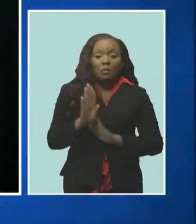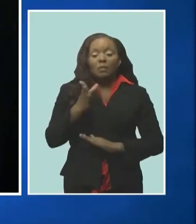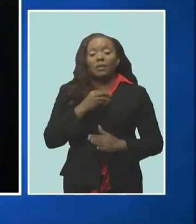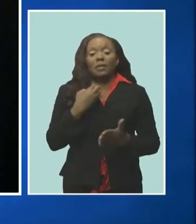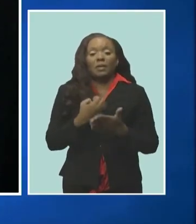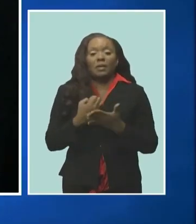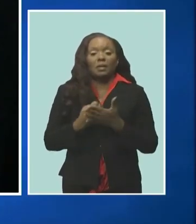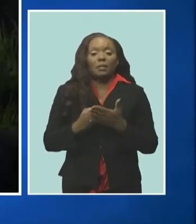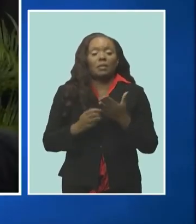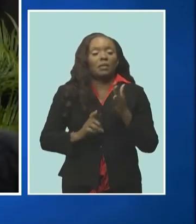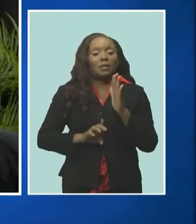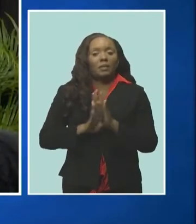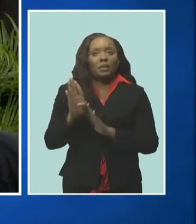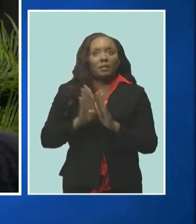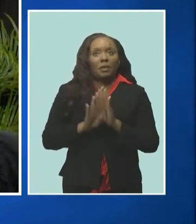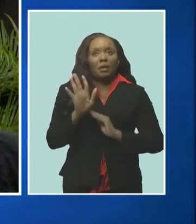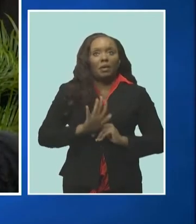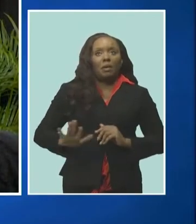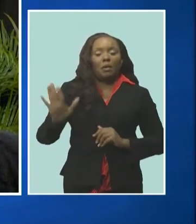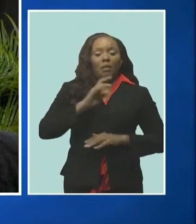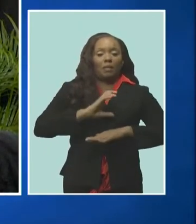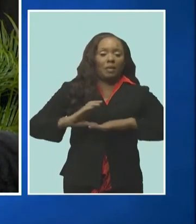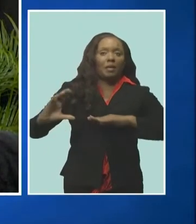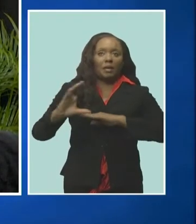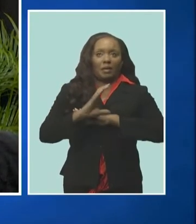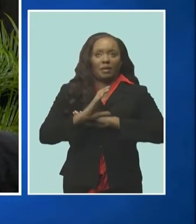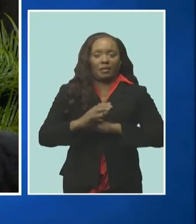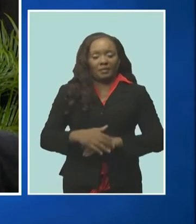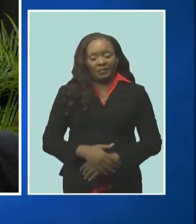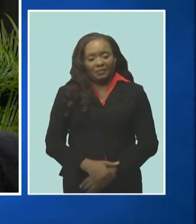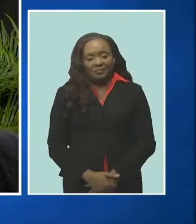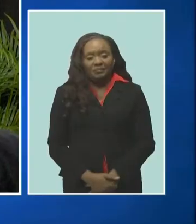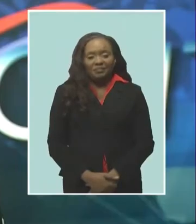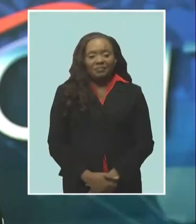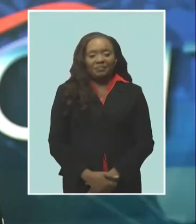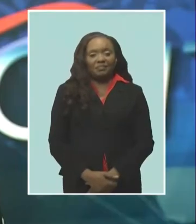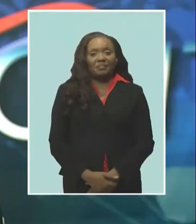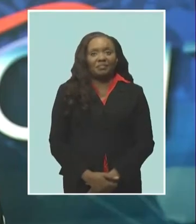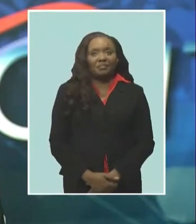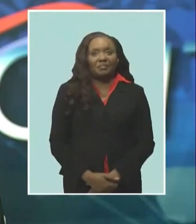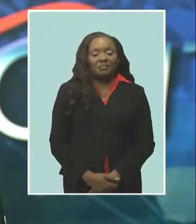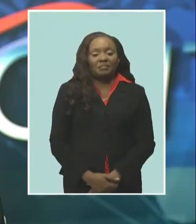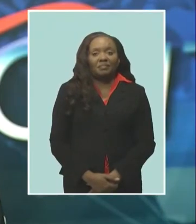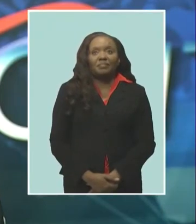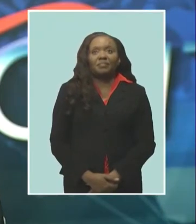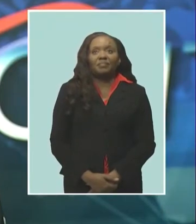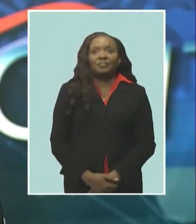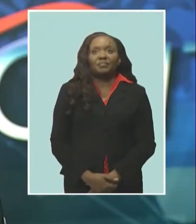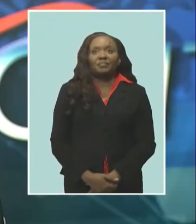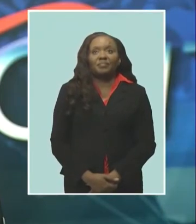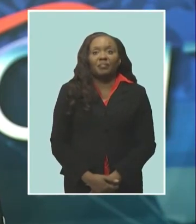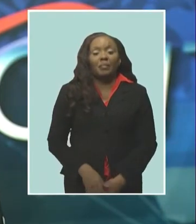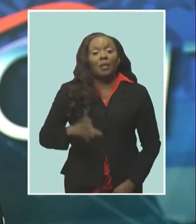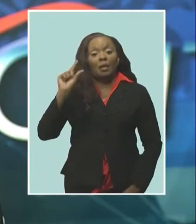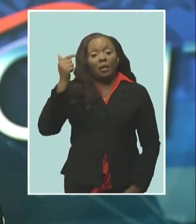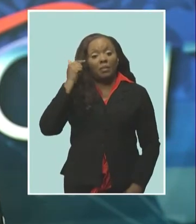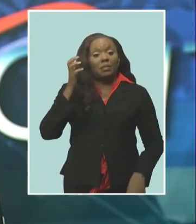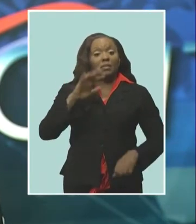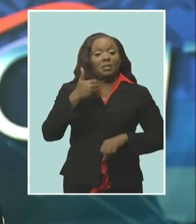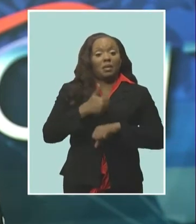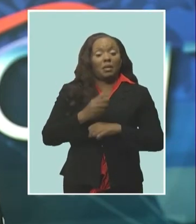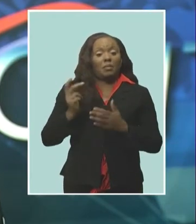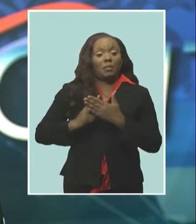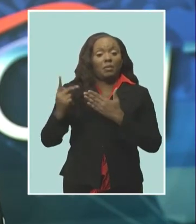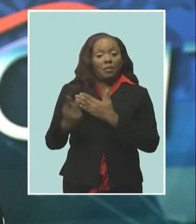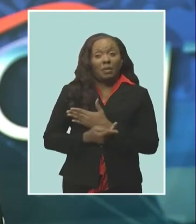in the caribbean wendy burke cbc news government has launched an initiative to teach